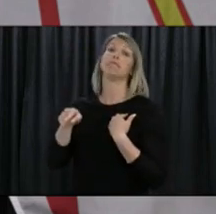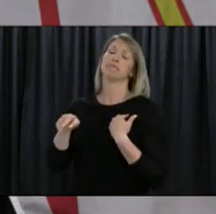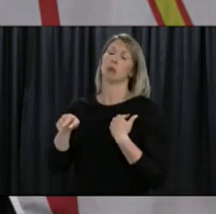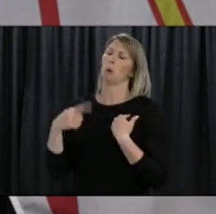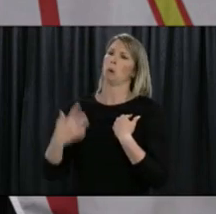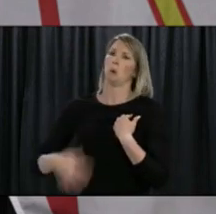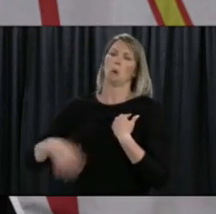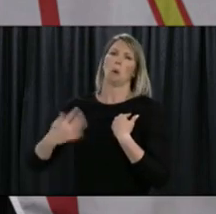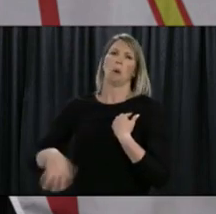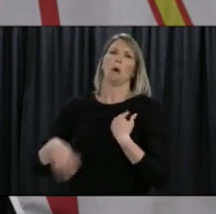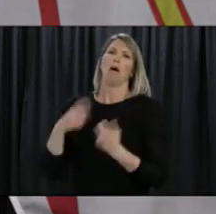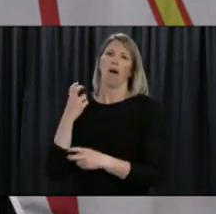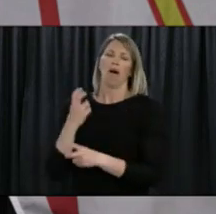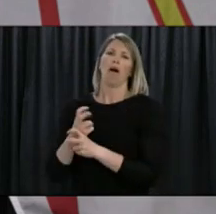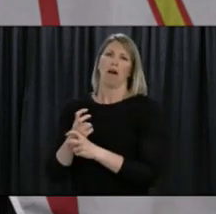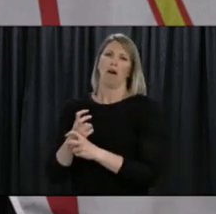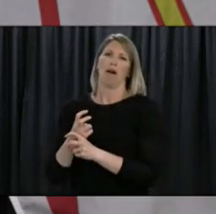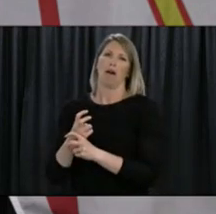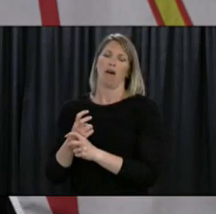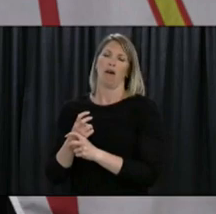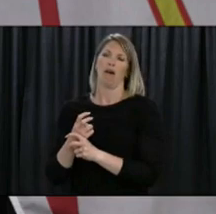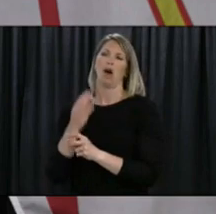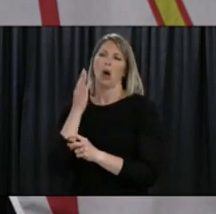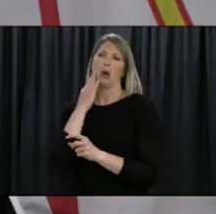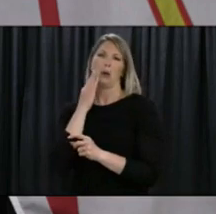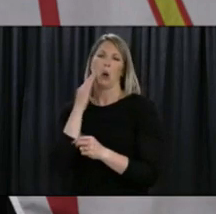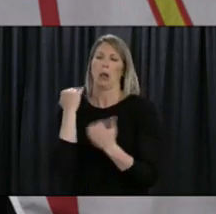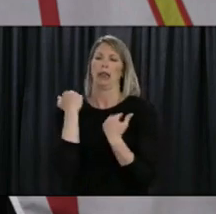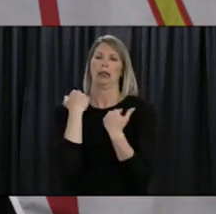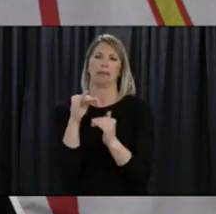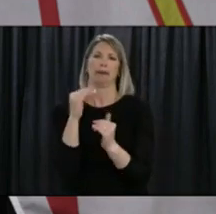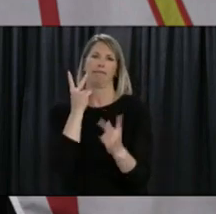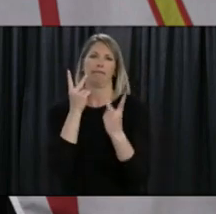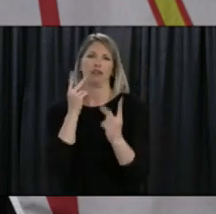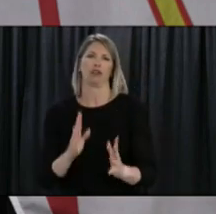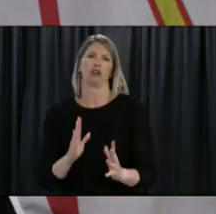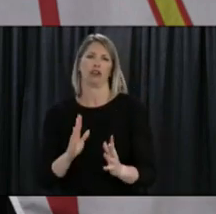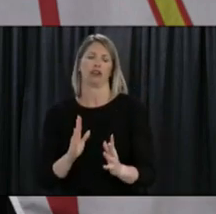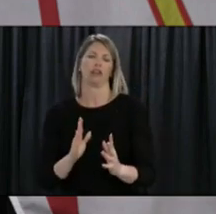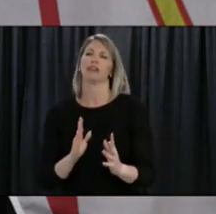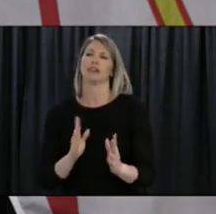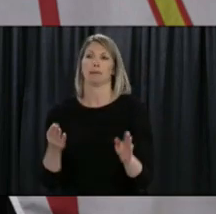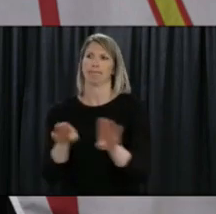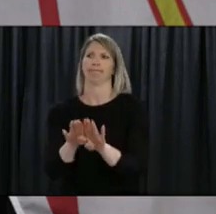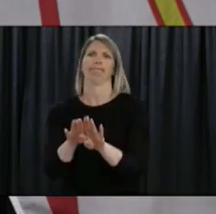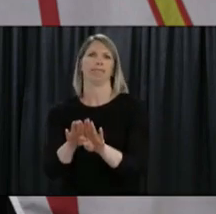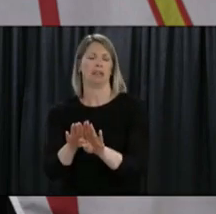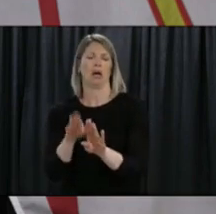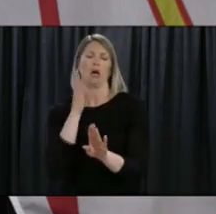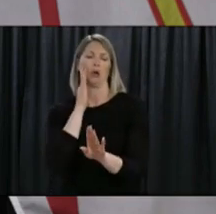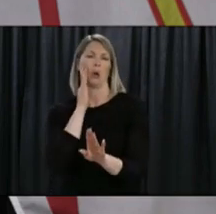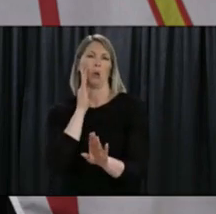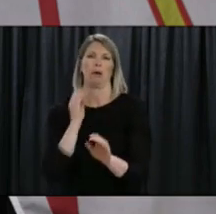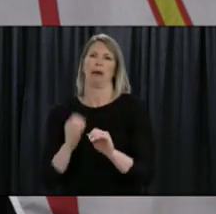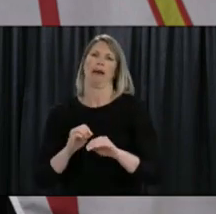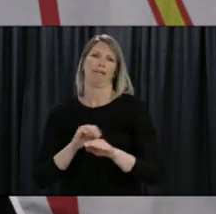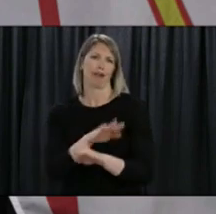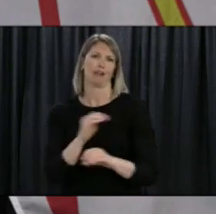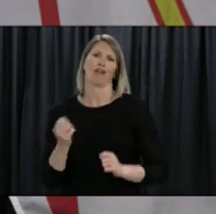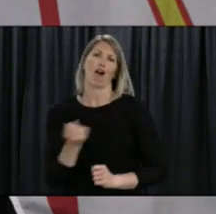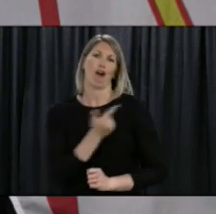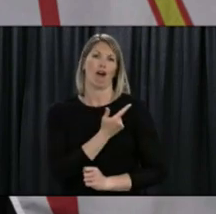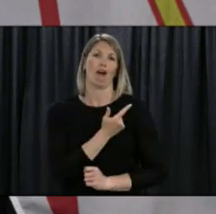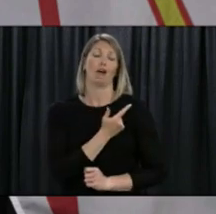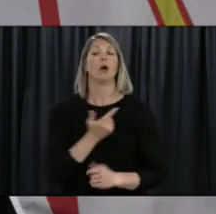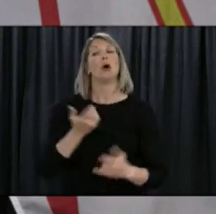visits to the mental health of all people involved so this is something that we are looking